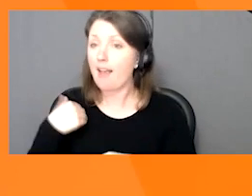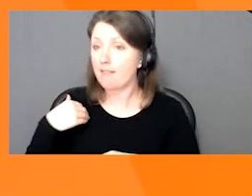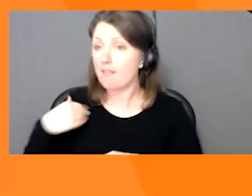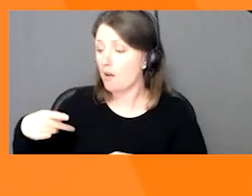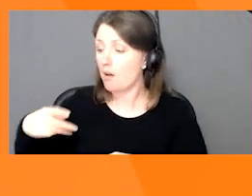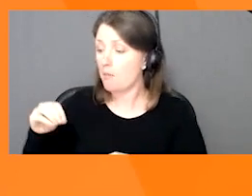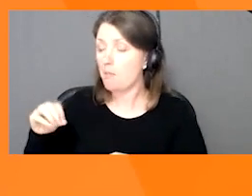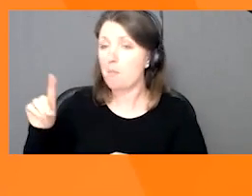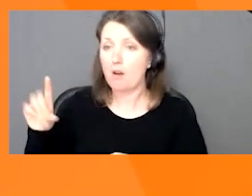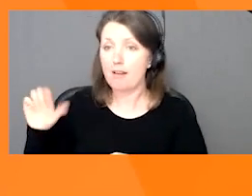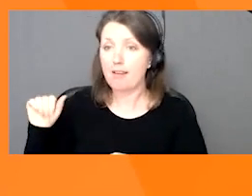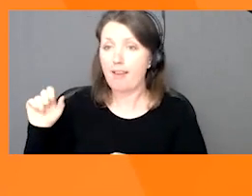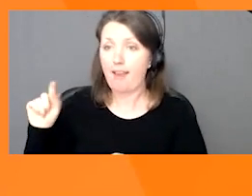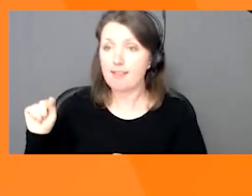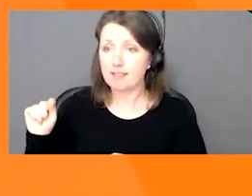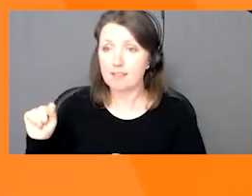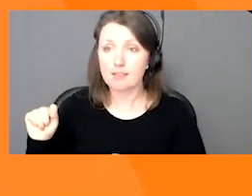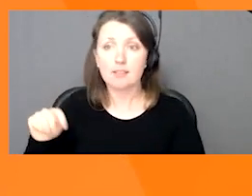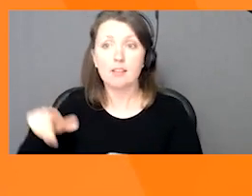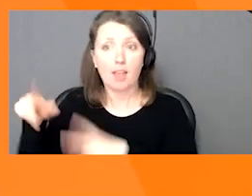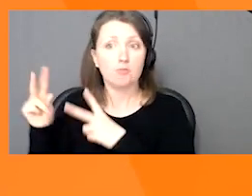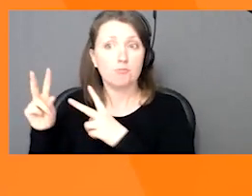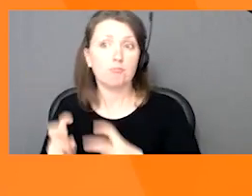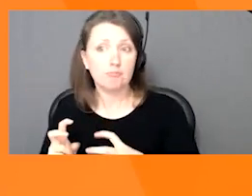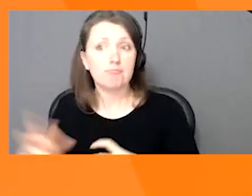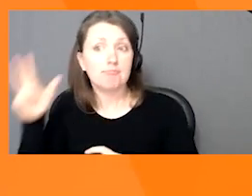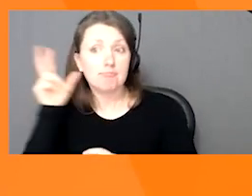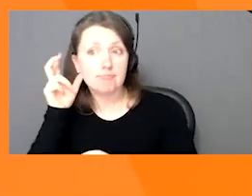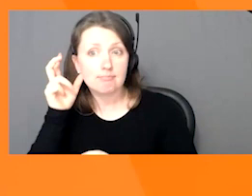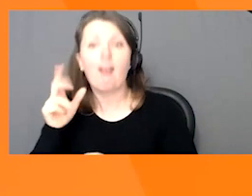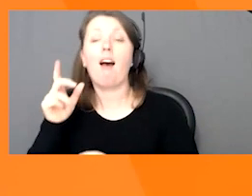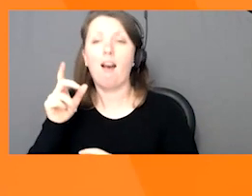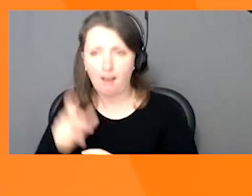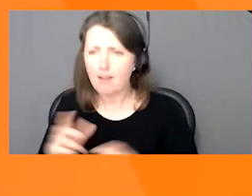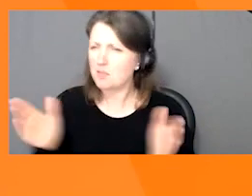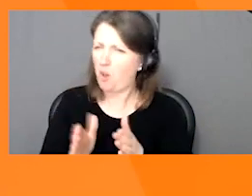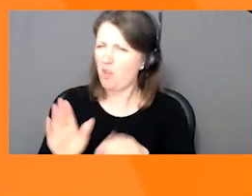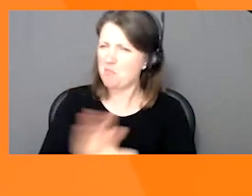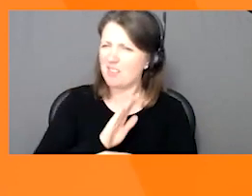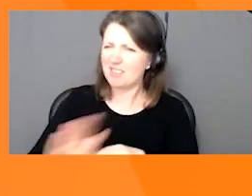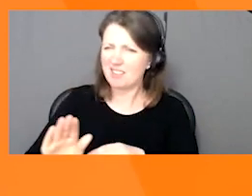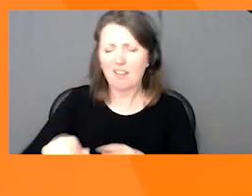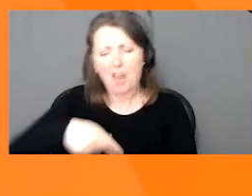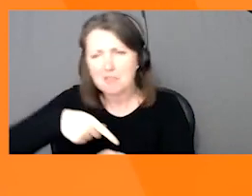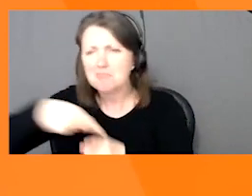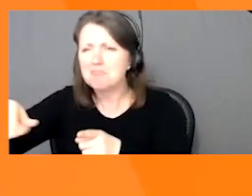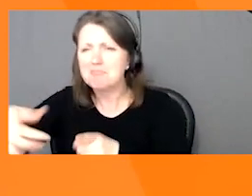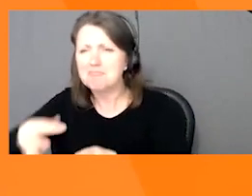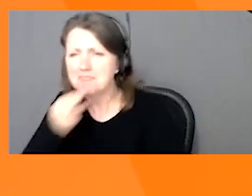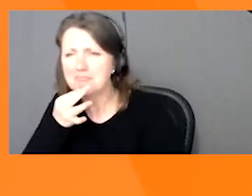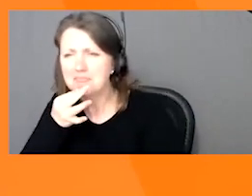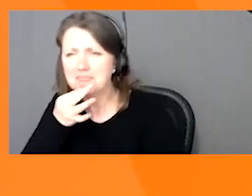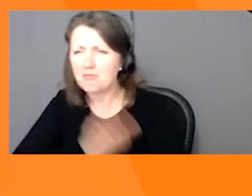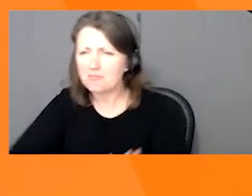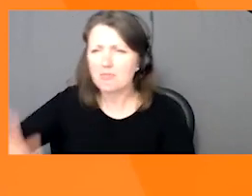called Barcodes and Beyond. We hope you'll tune in to hear how small business owners and industry experts across the country are